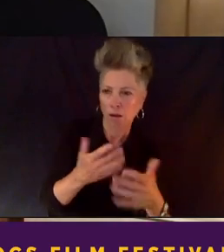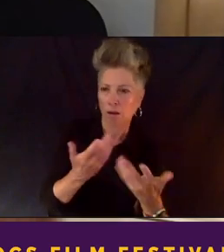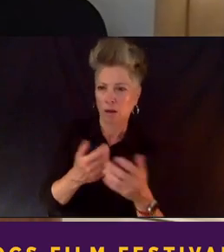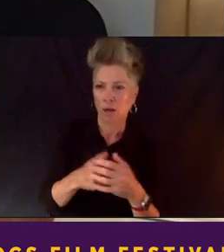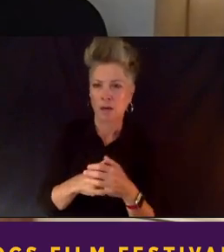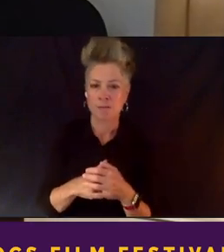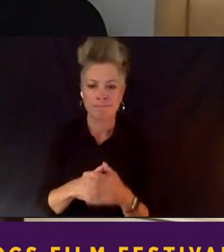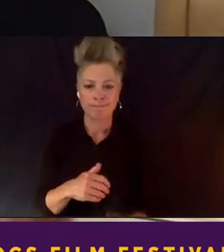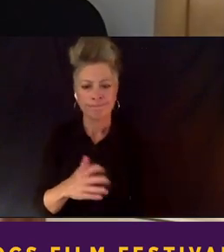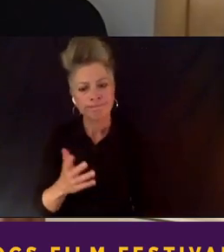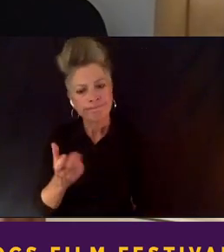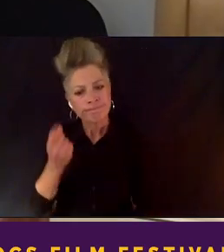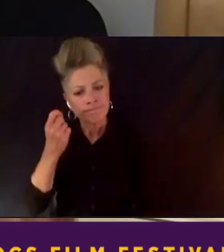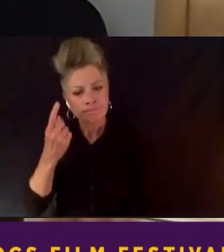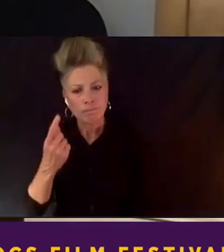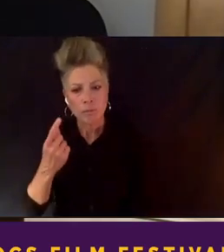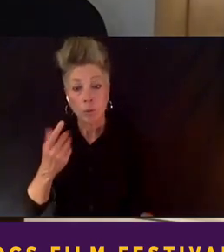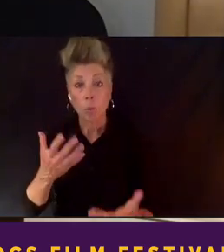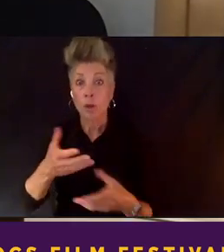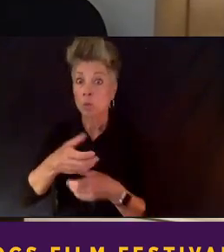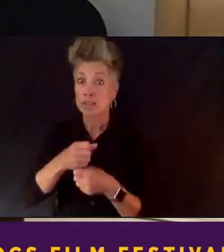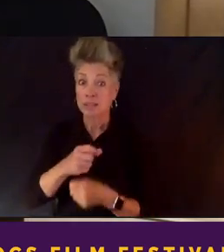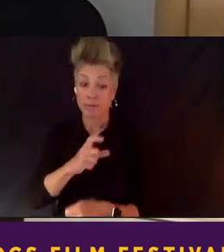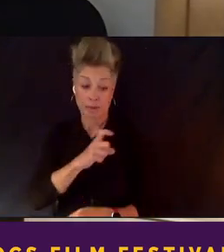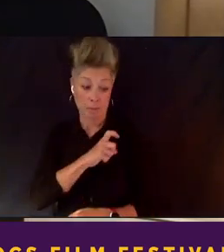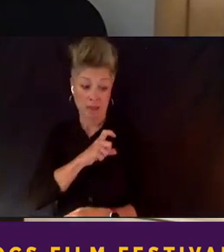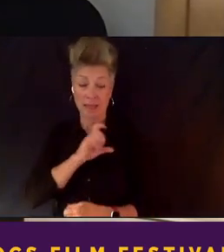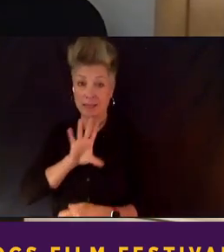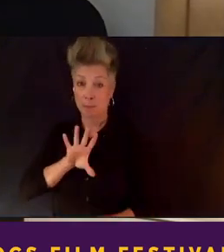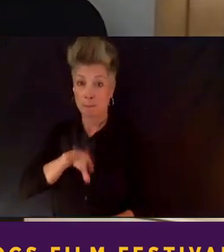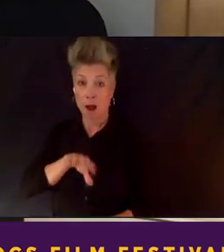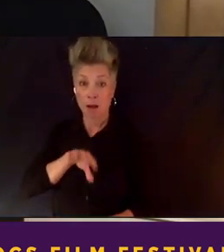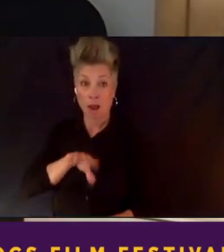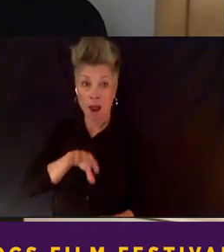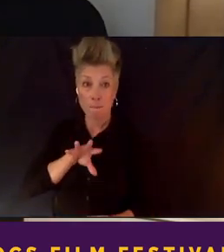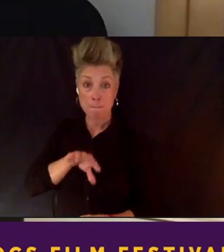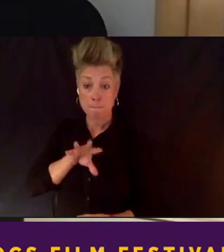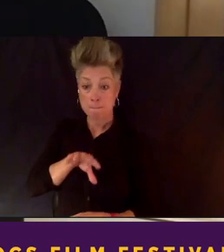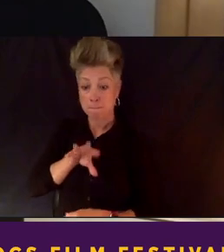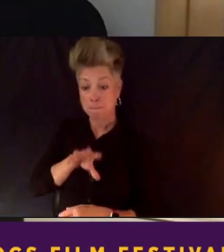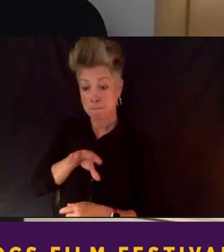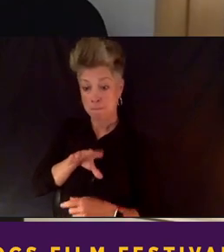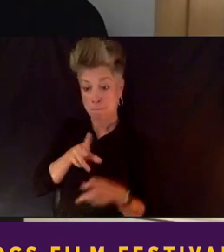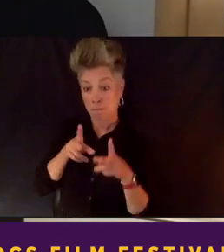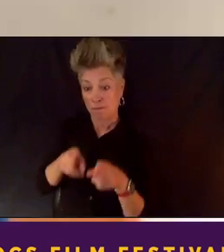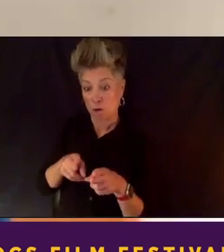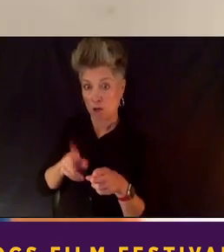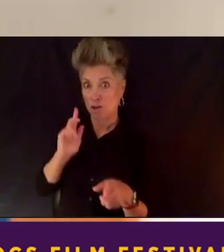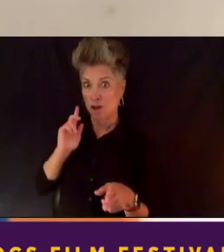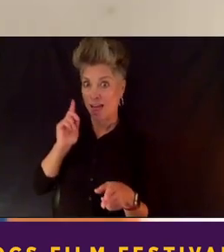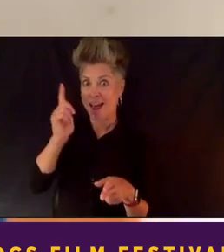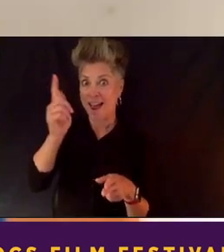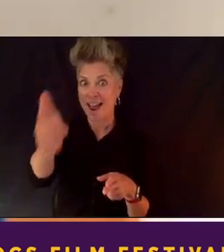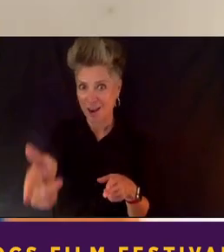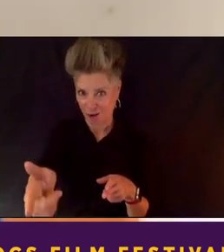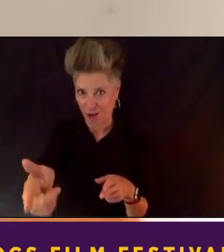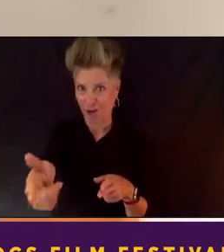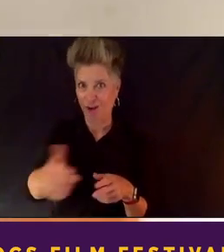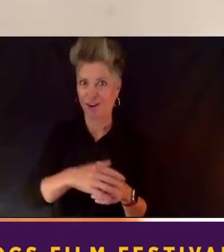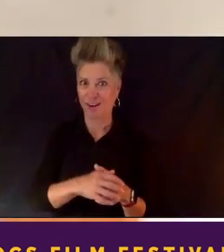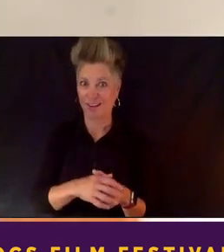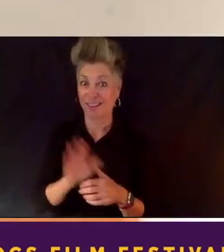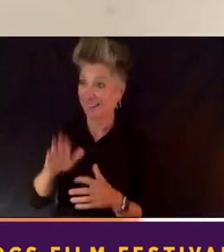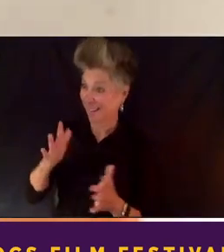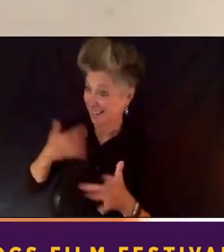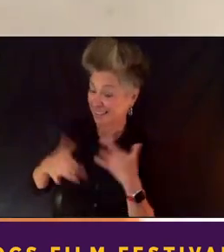the police body cam footage during the edit, we, you know, very late in the game. Excitedly, I imagine, right?